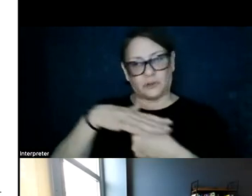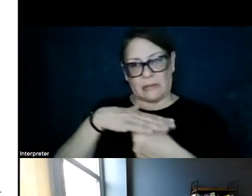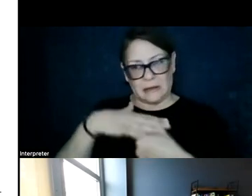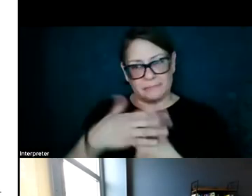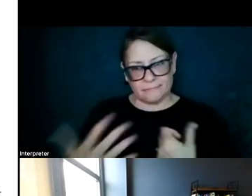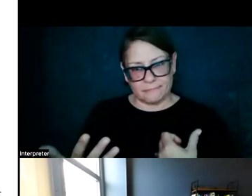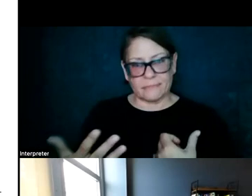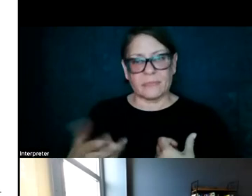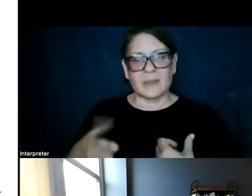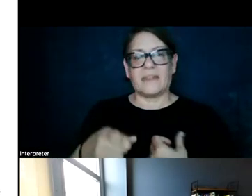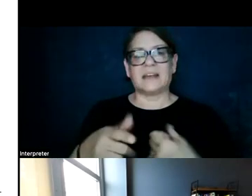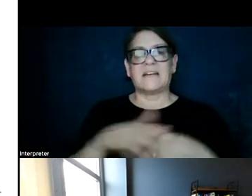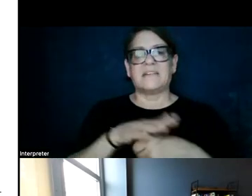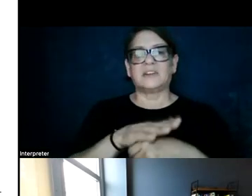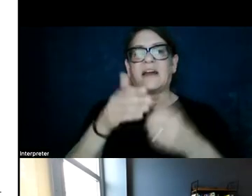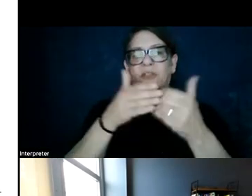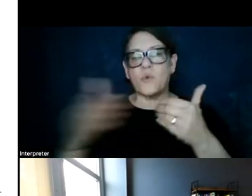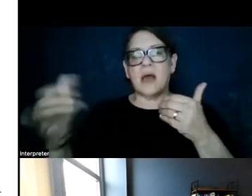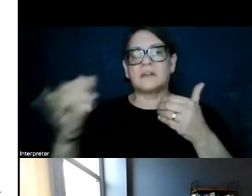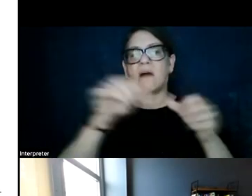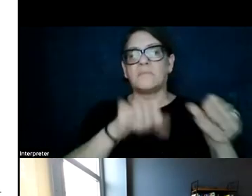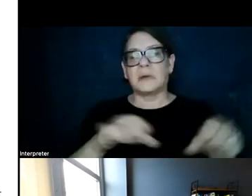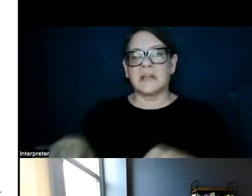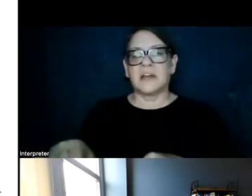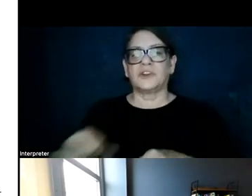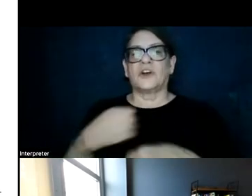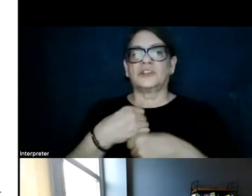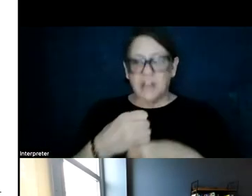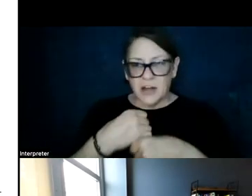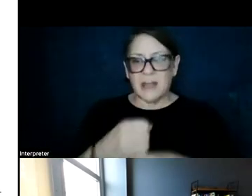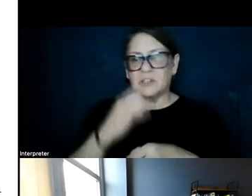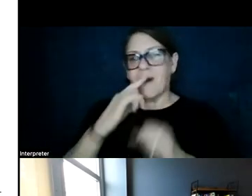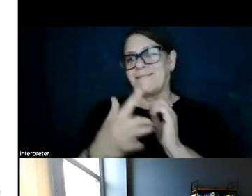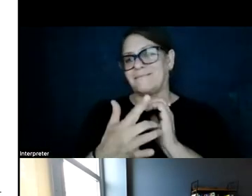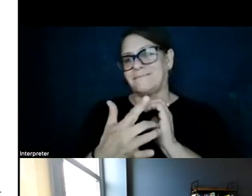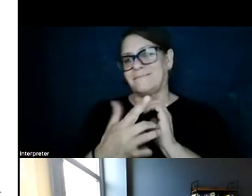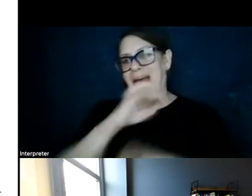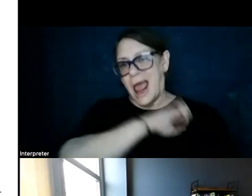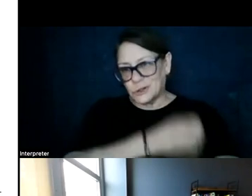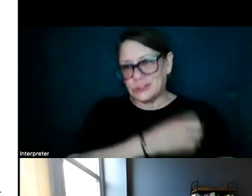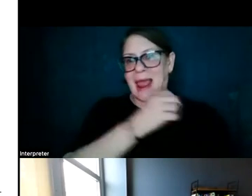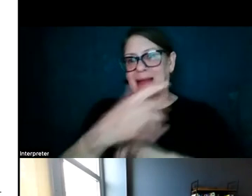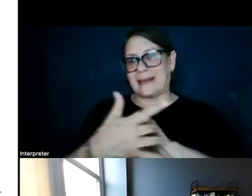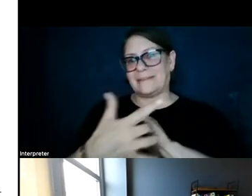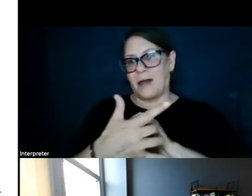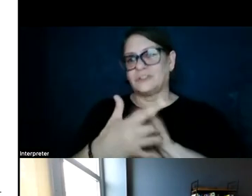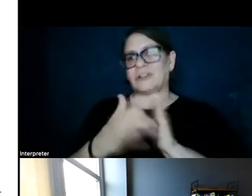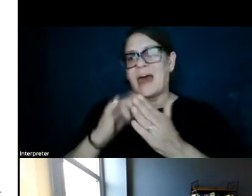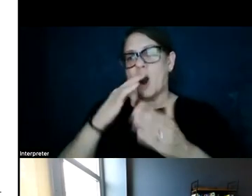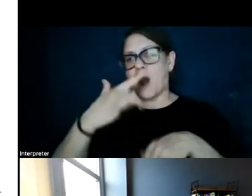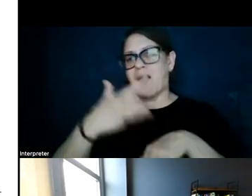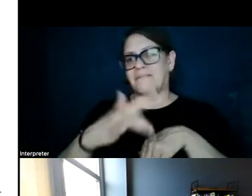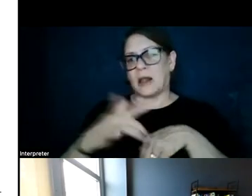kind of fills in the rest of the potential energy and generation technologies that would be available